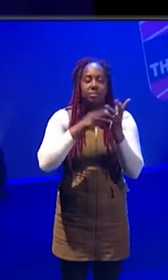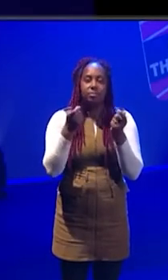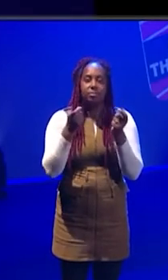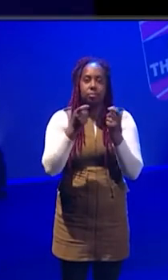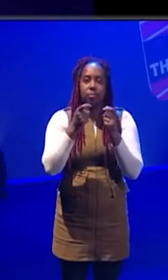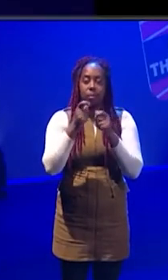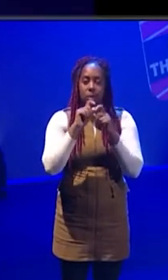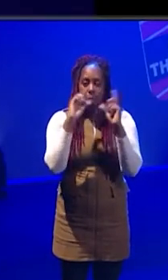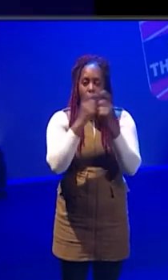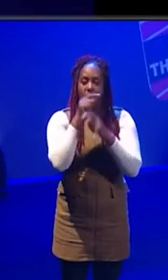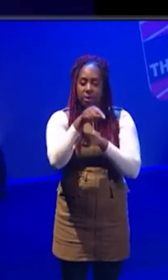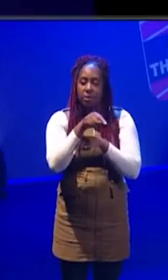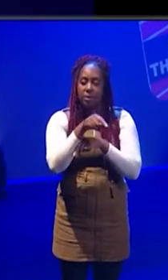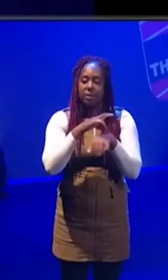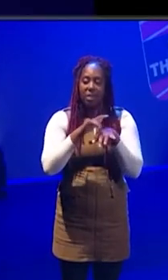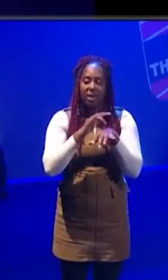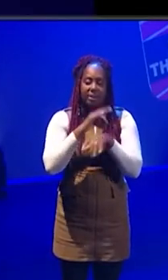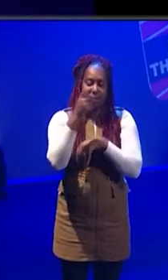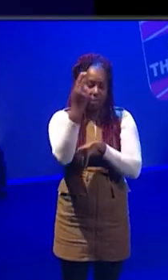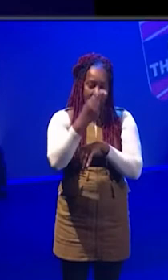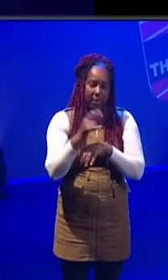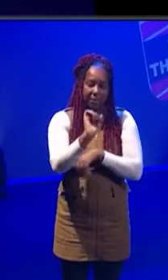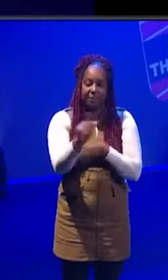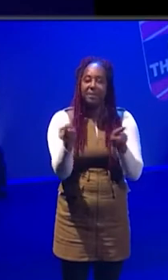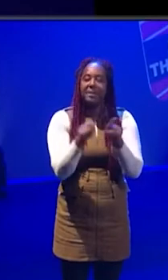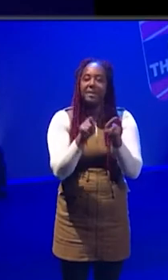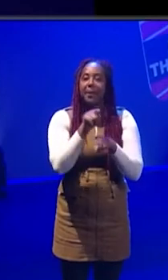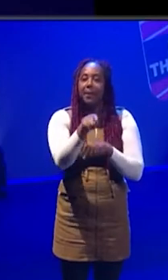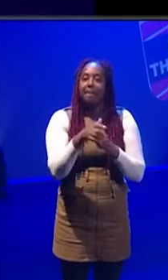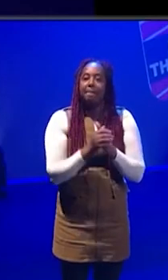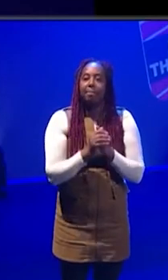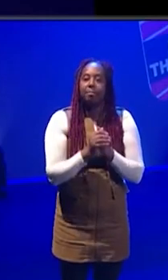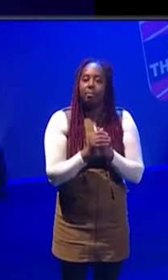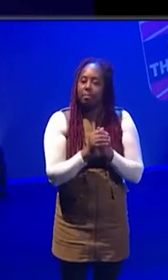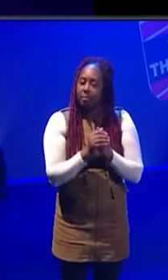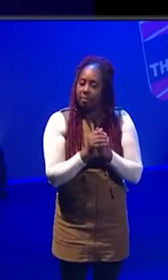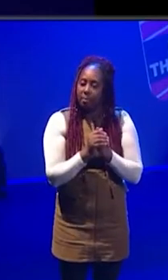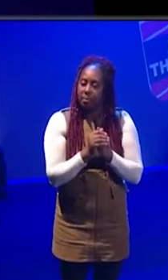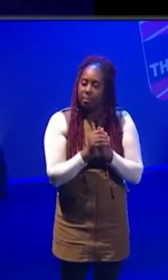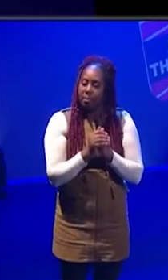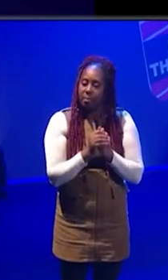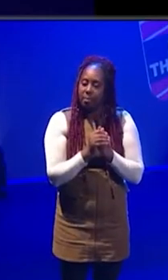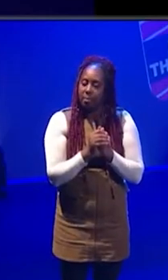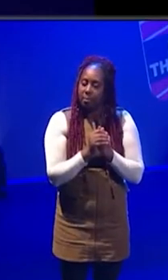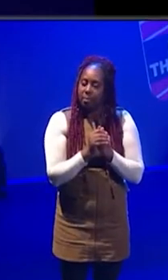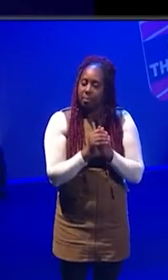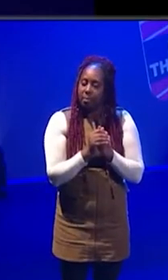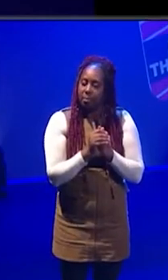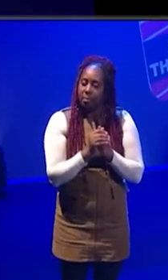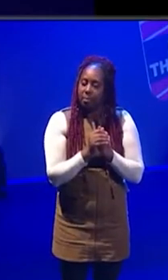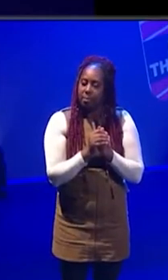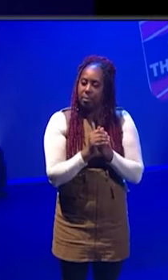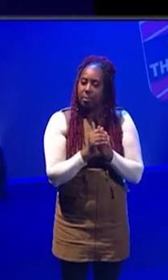So I did do design and I actually worked as a design assistant in a